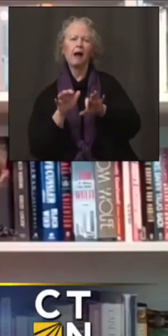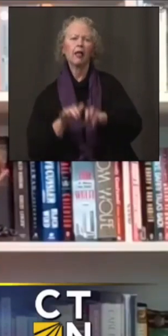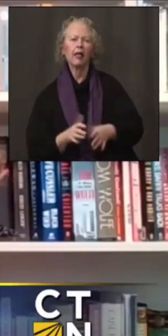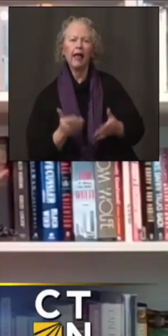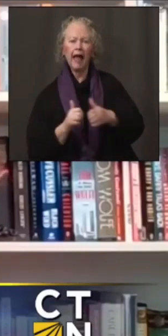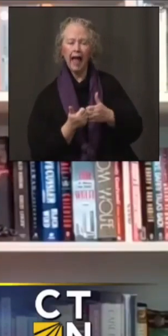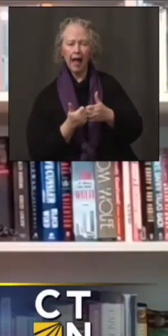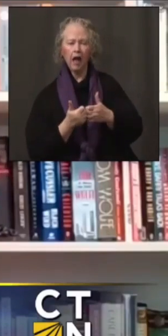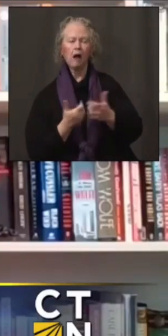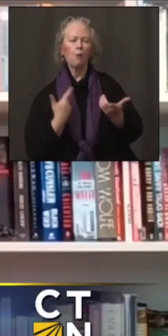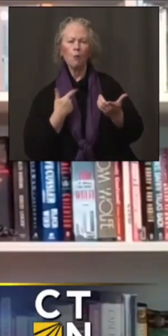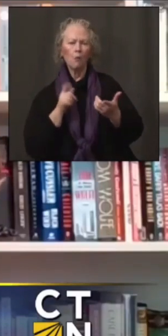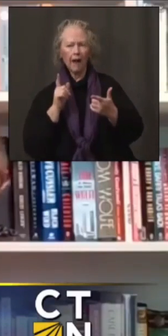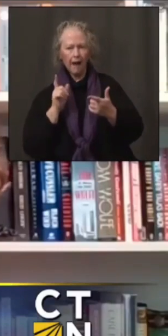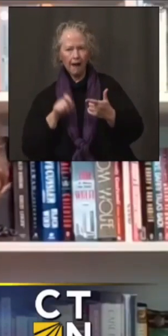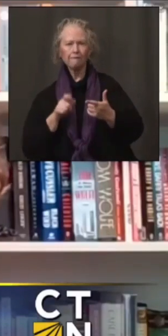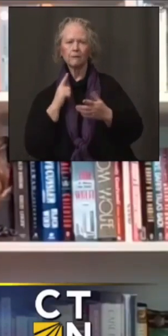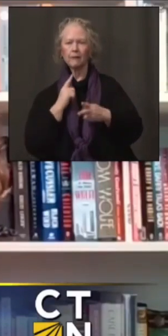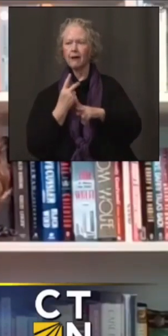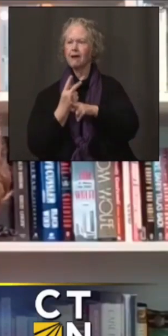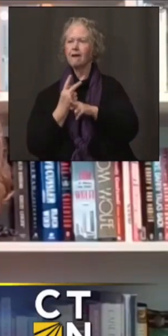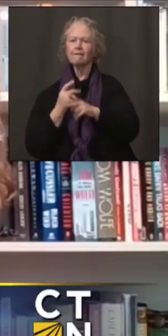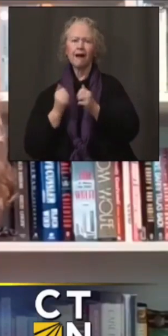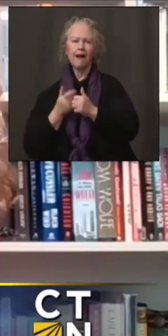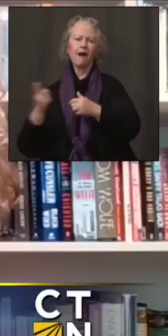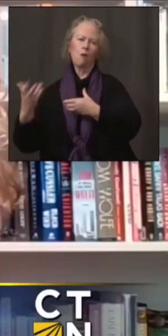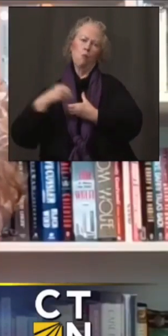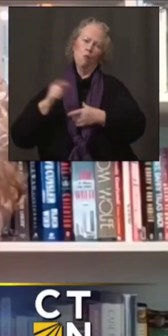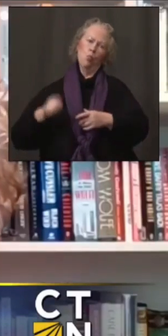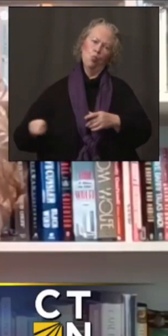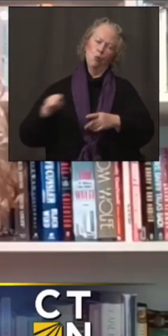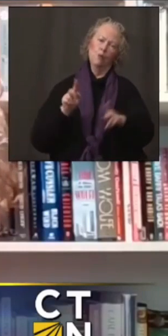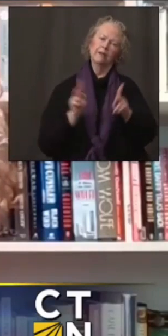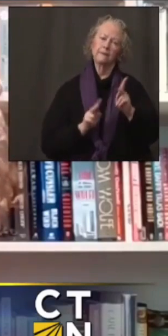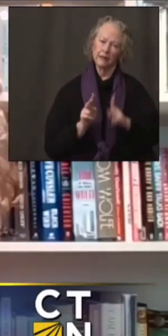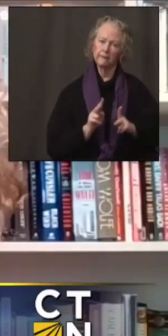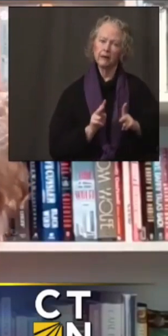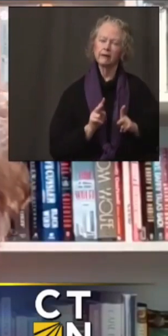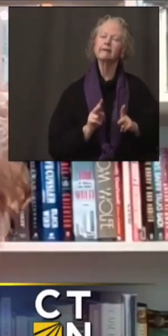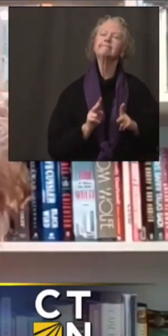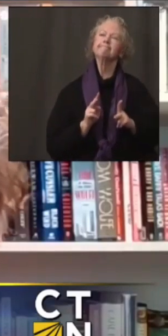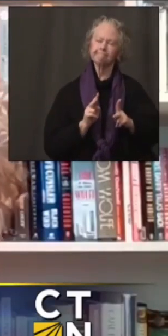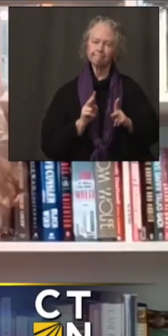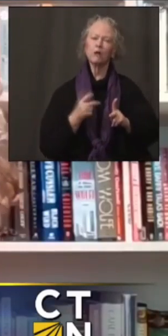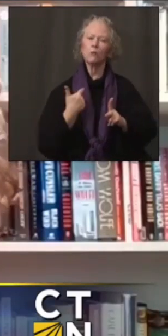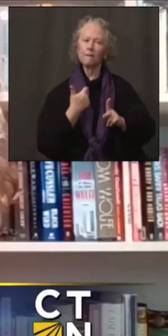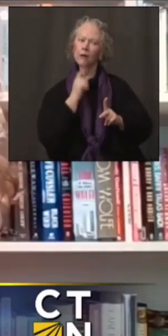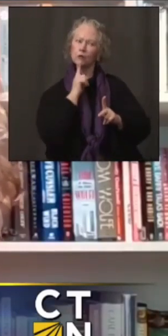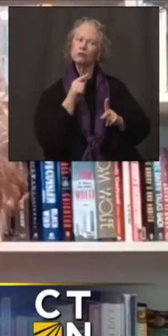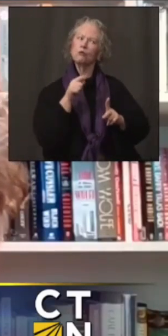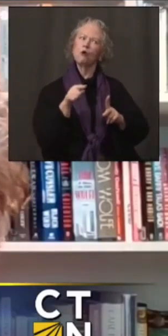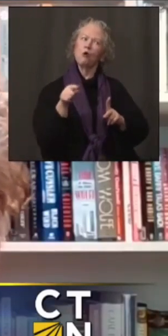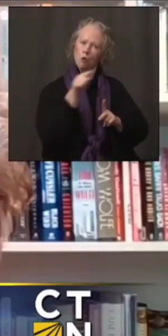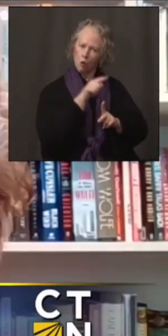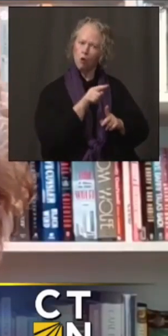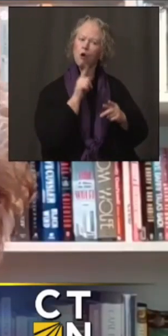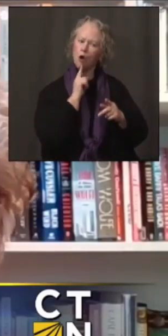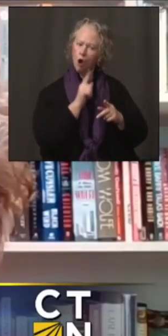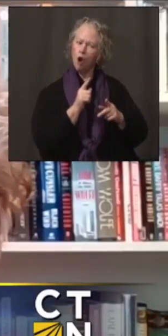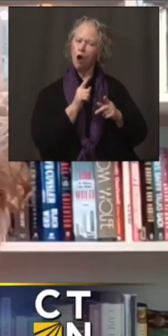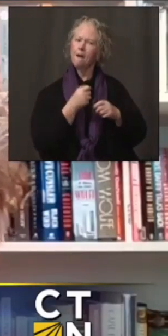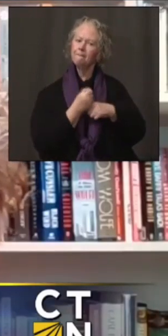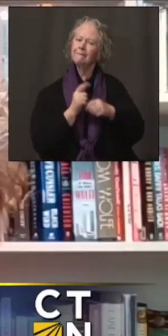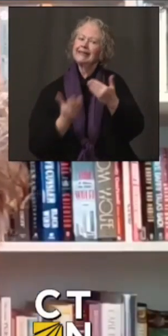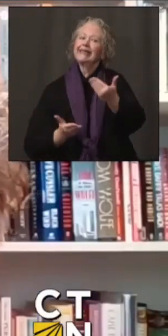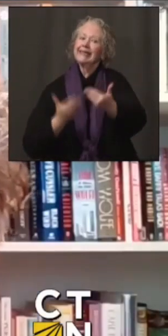having easy access to care, they want to make sure that we and our partners are addressing those and making it as easy